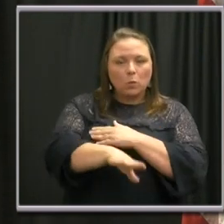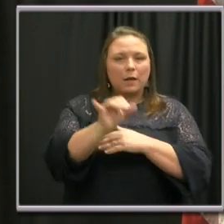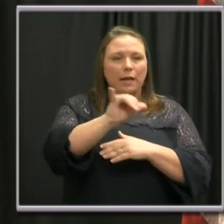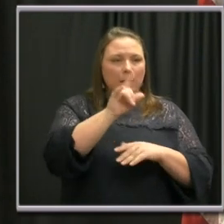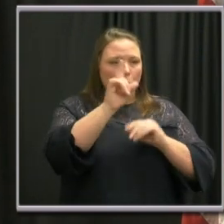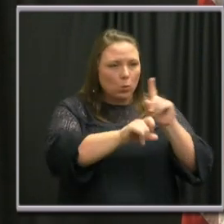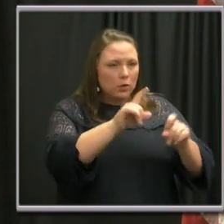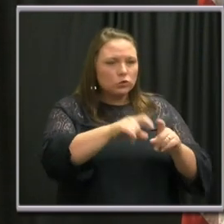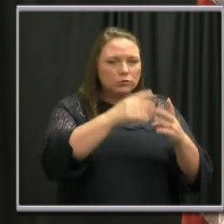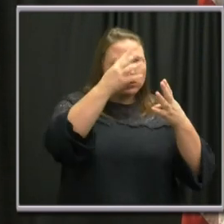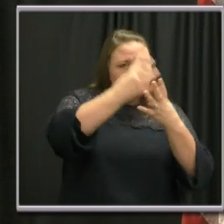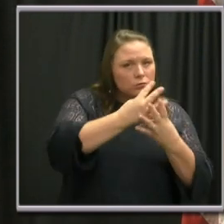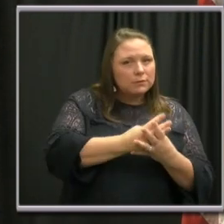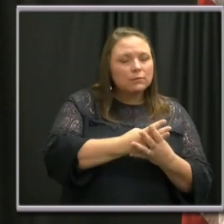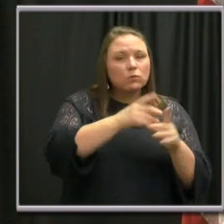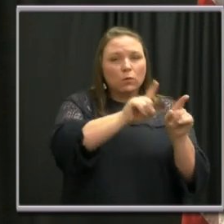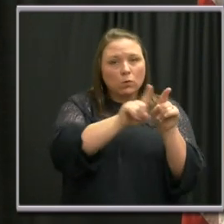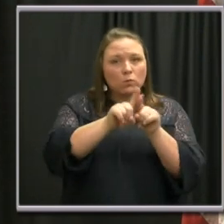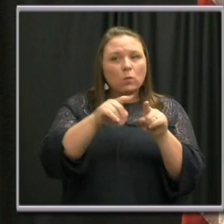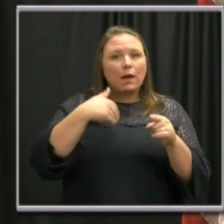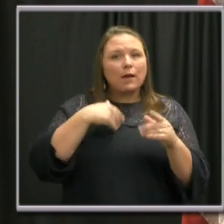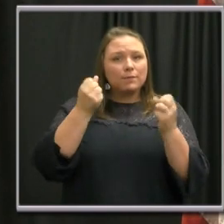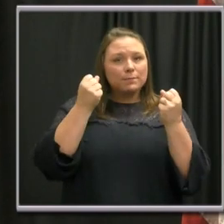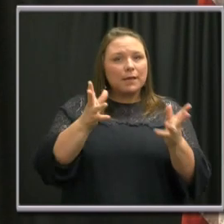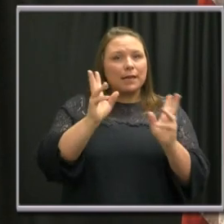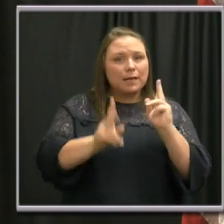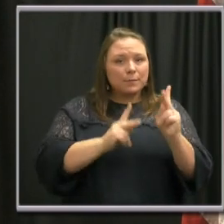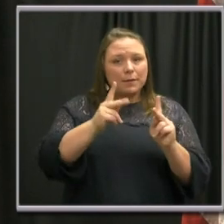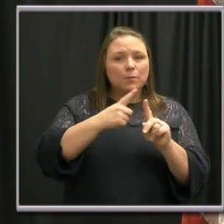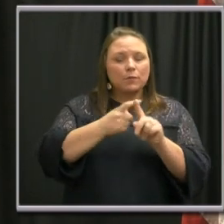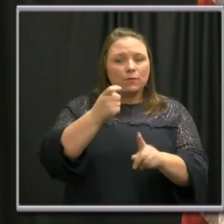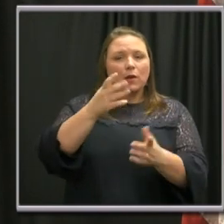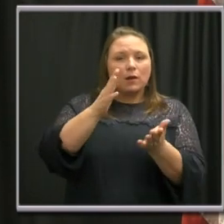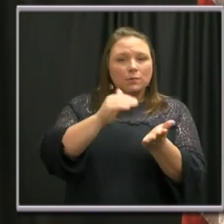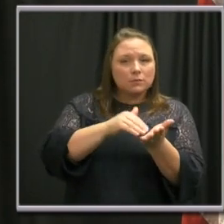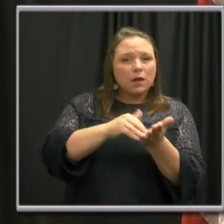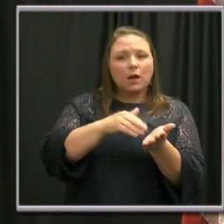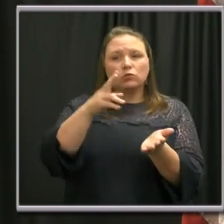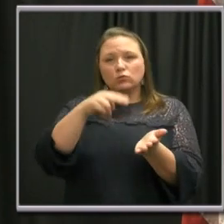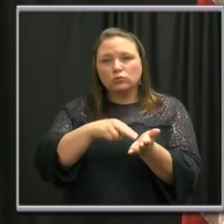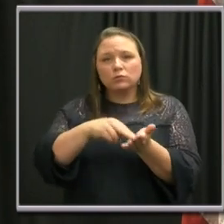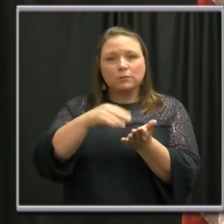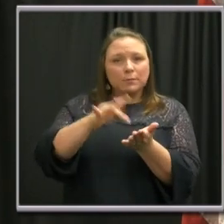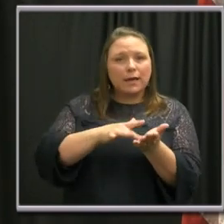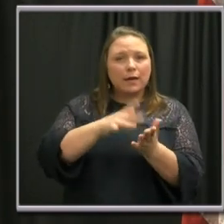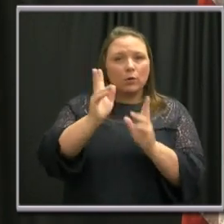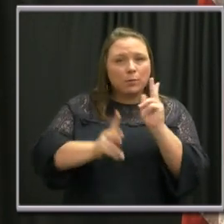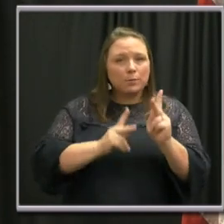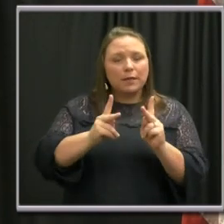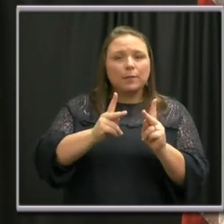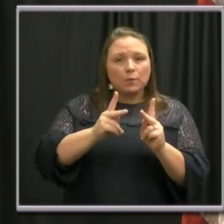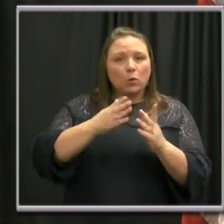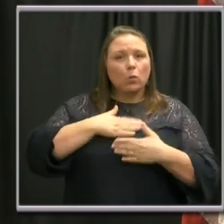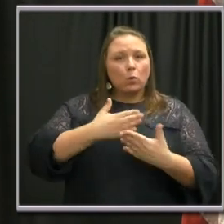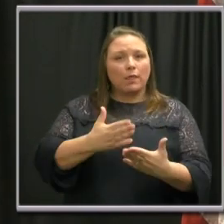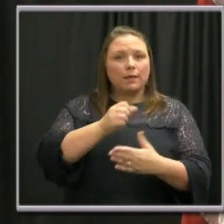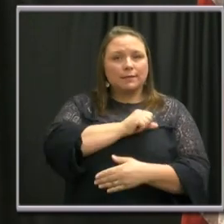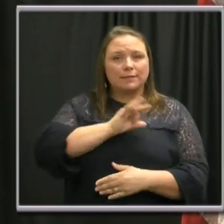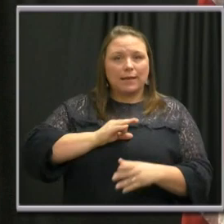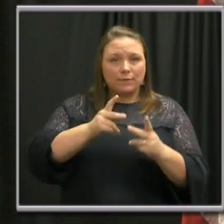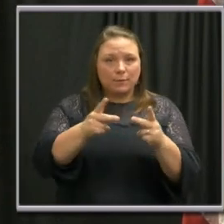And also, have you received a large response from medical personnel willing to help staff the facility? Thank you.